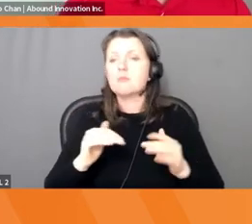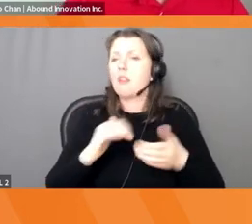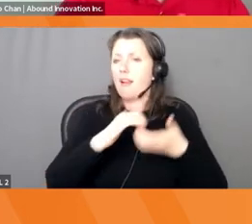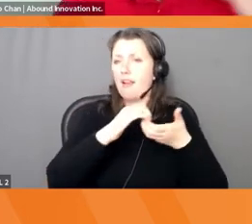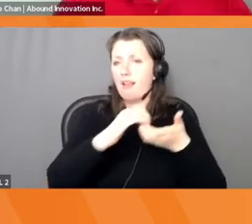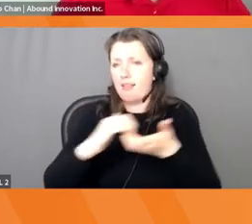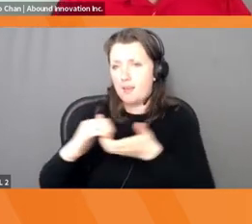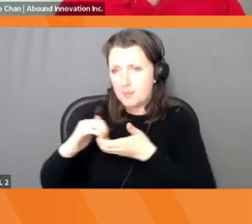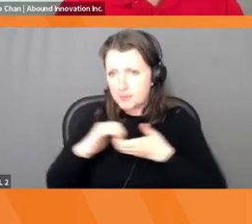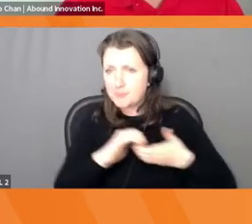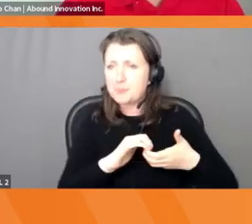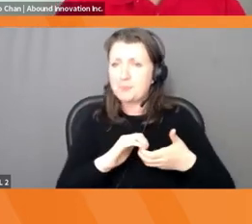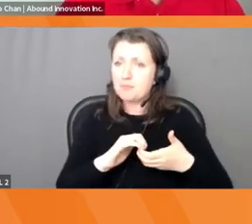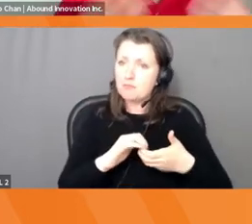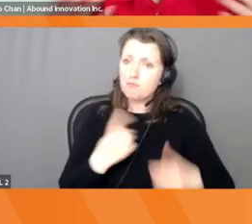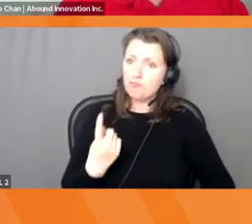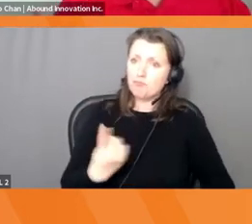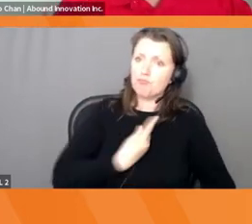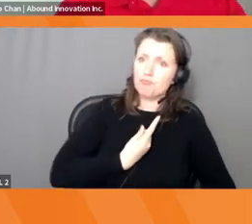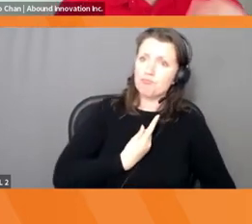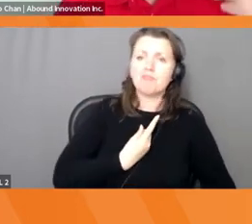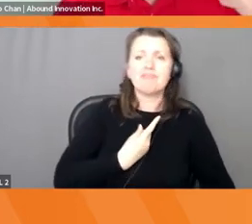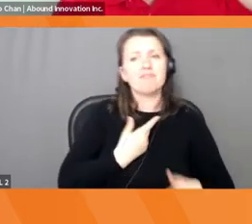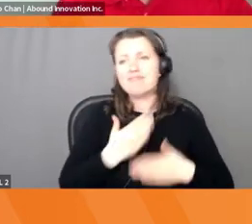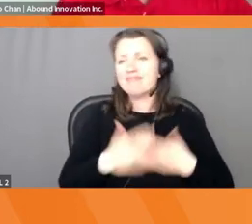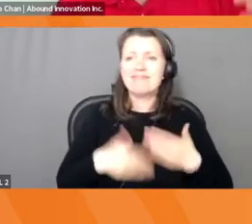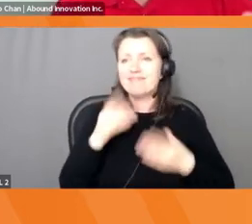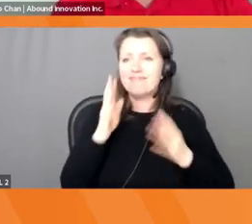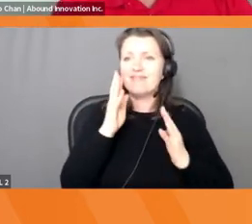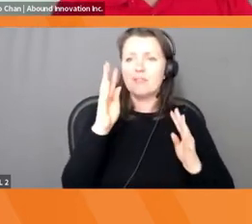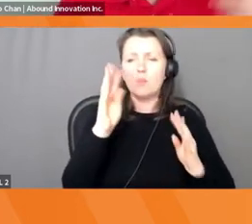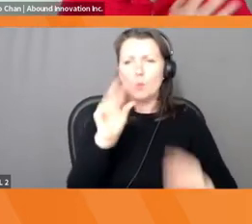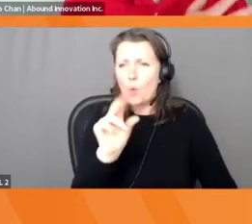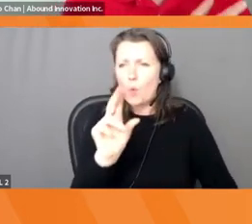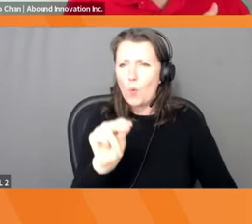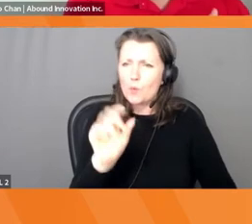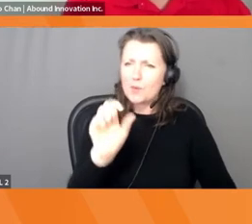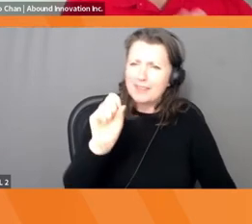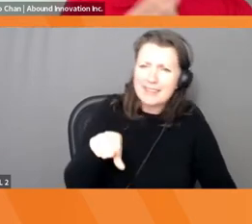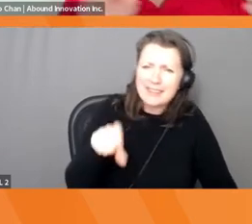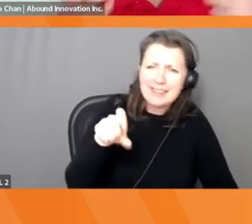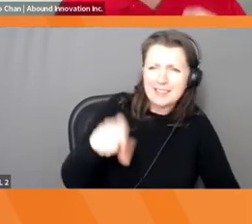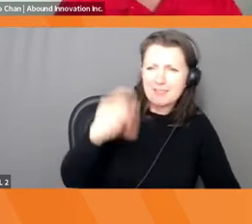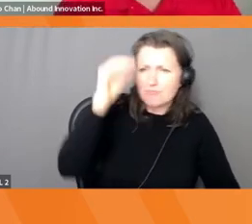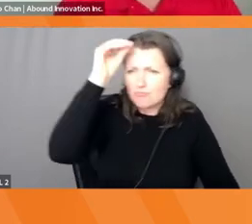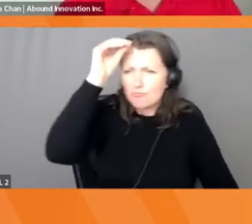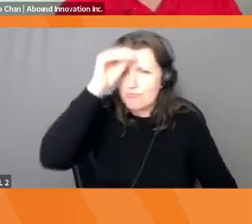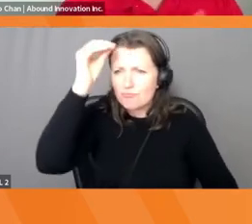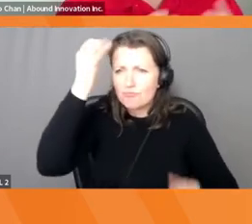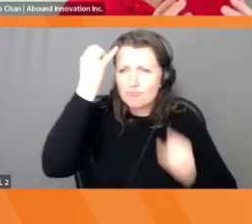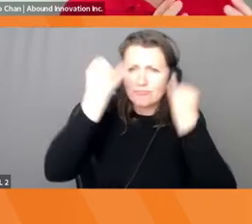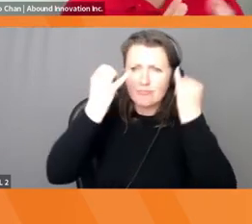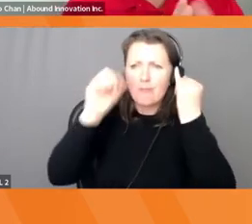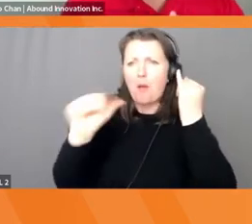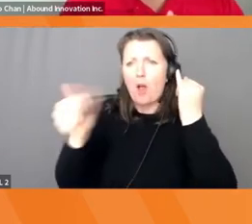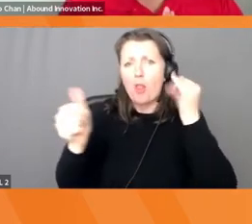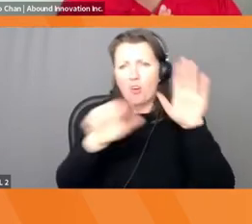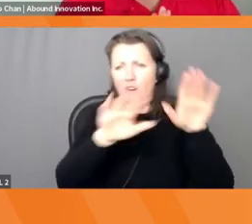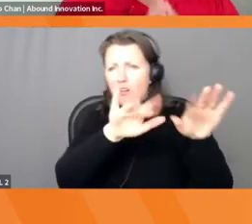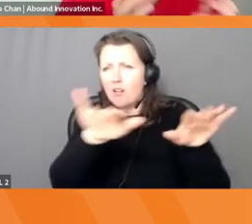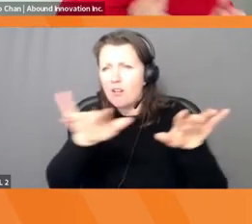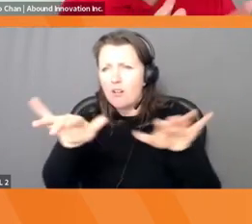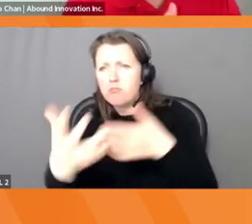only. And so they seek out other people to collaborate with them to, to get the power of the other people's perspectives and bring that in. They are